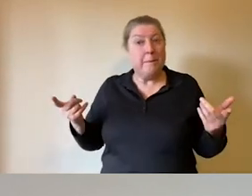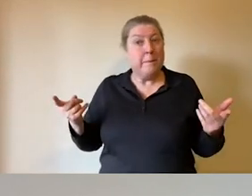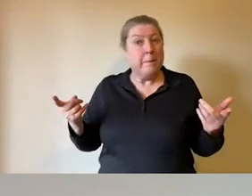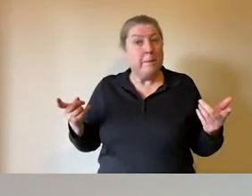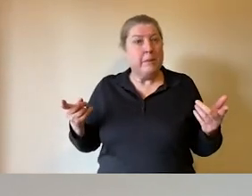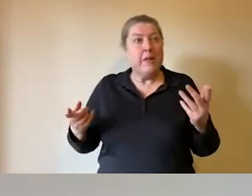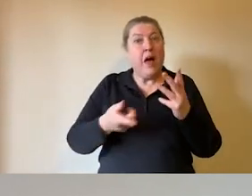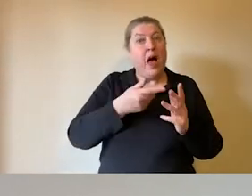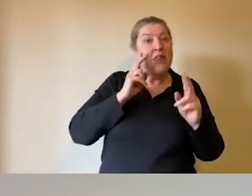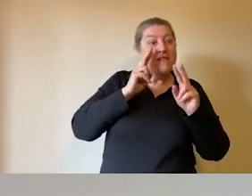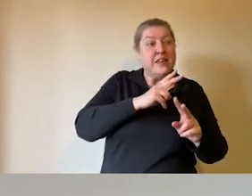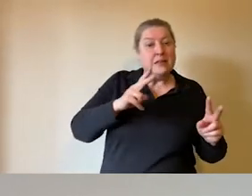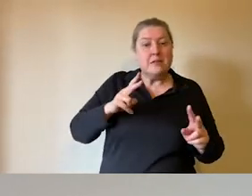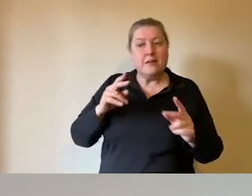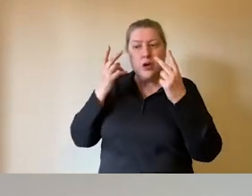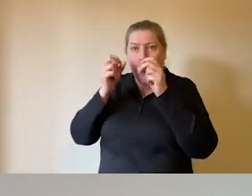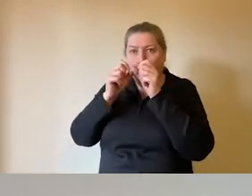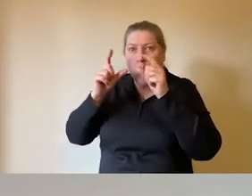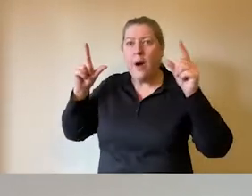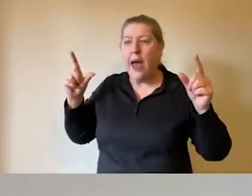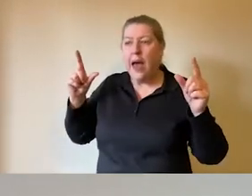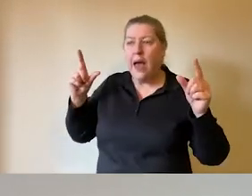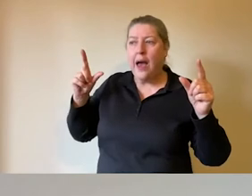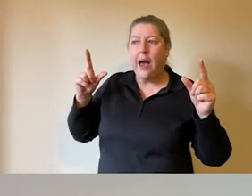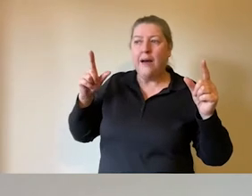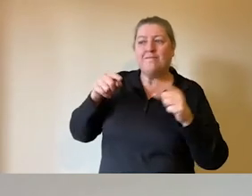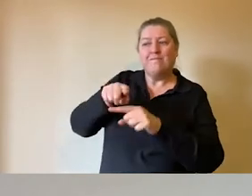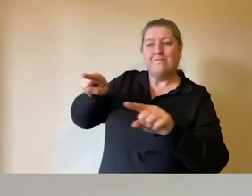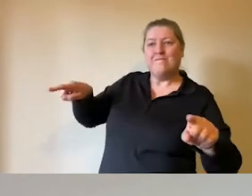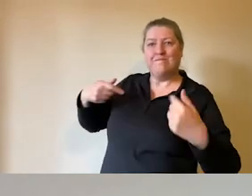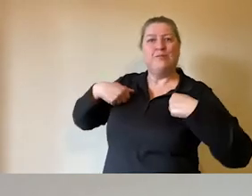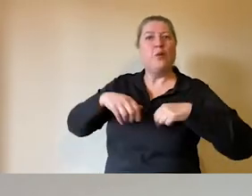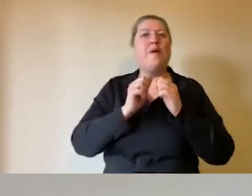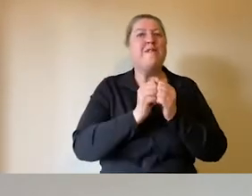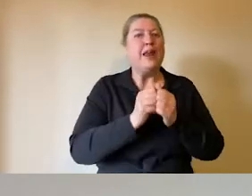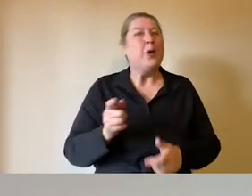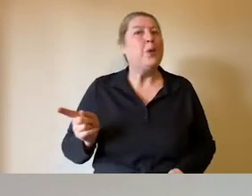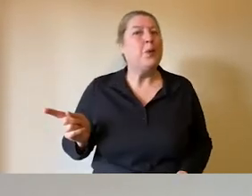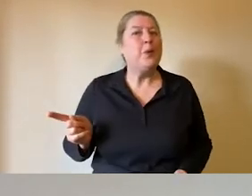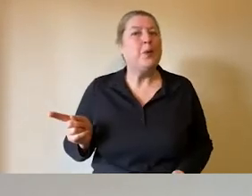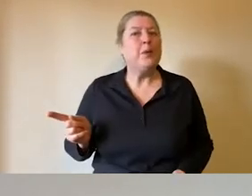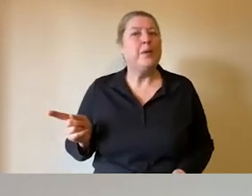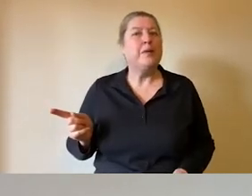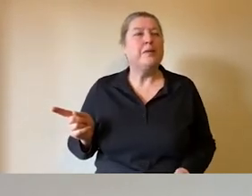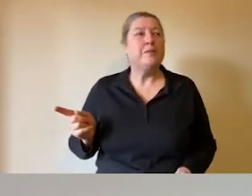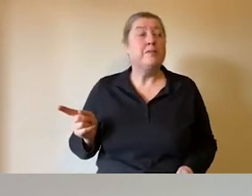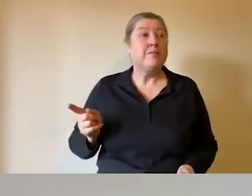other visitors are aware of the audiences that you value? Can they see them